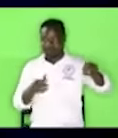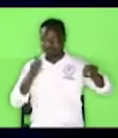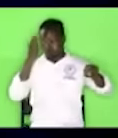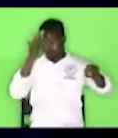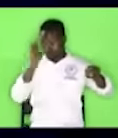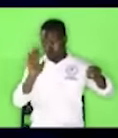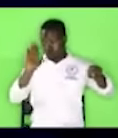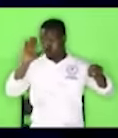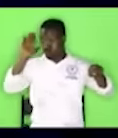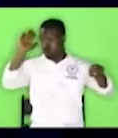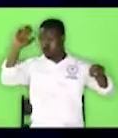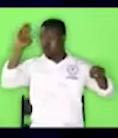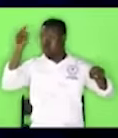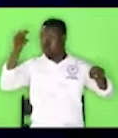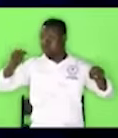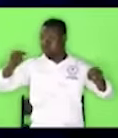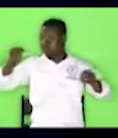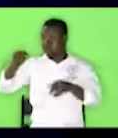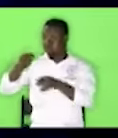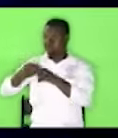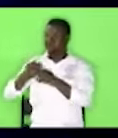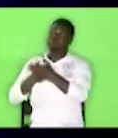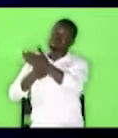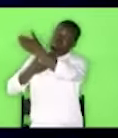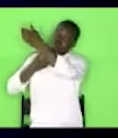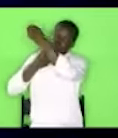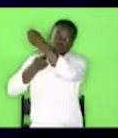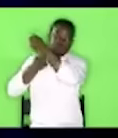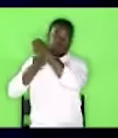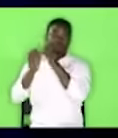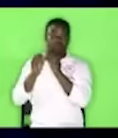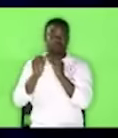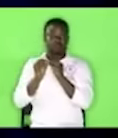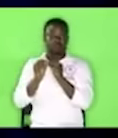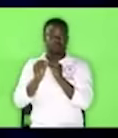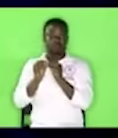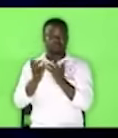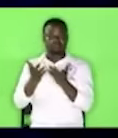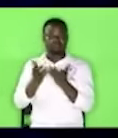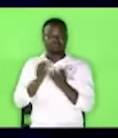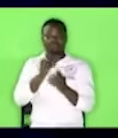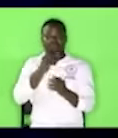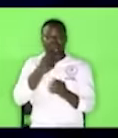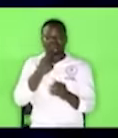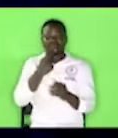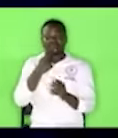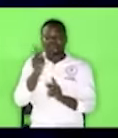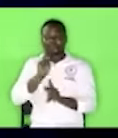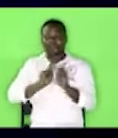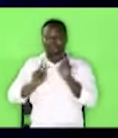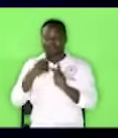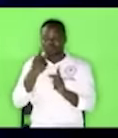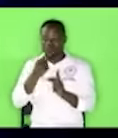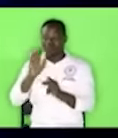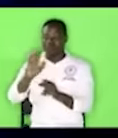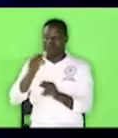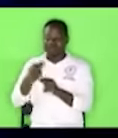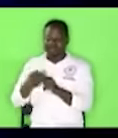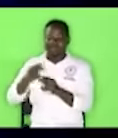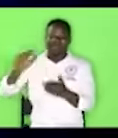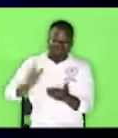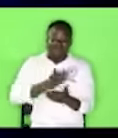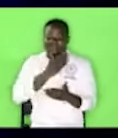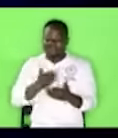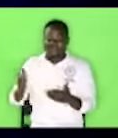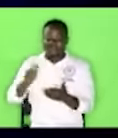trust in you. I'm not talking about those who sing the name.